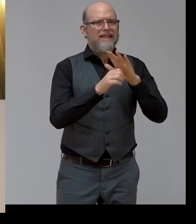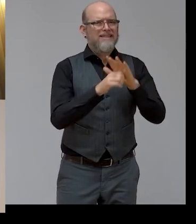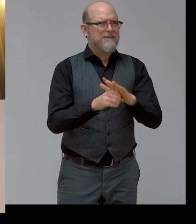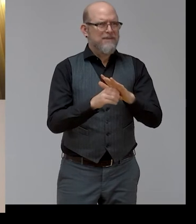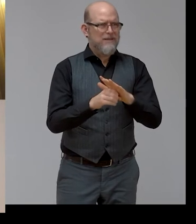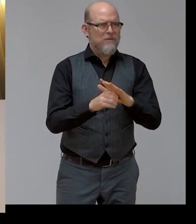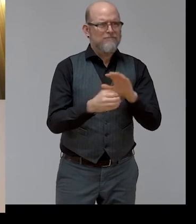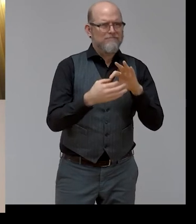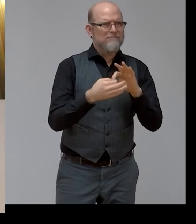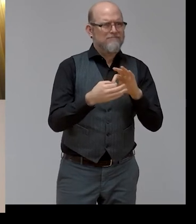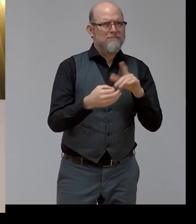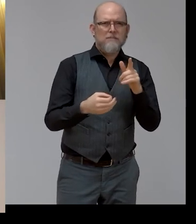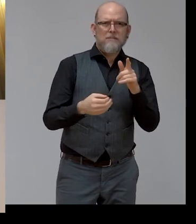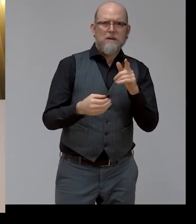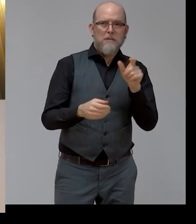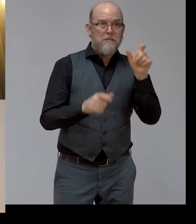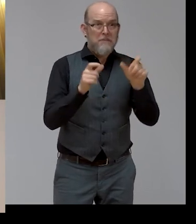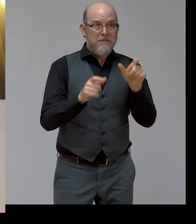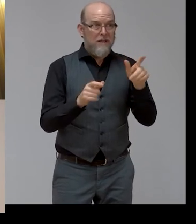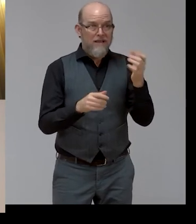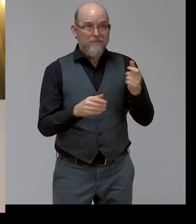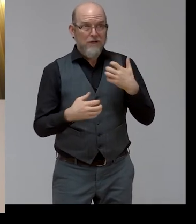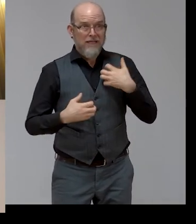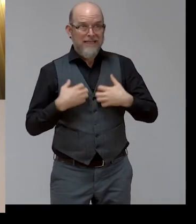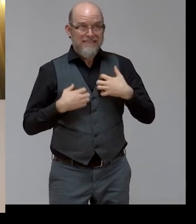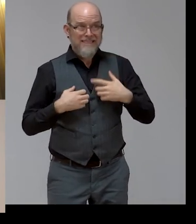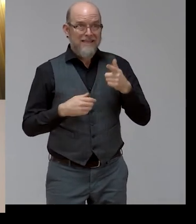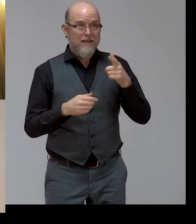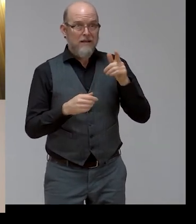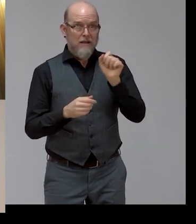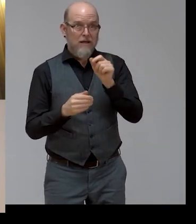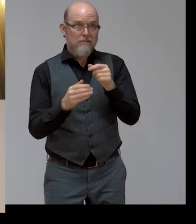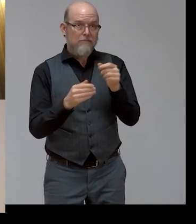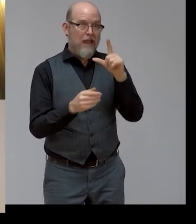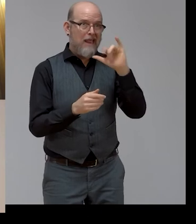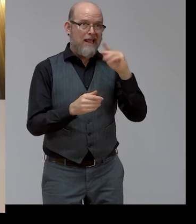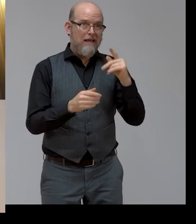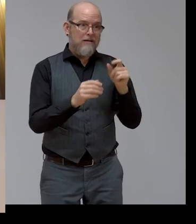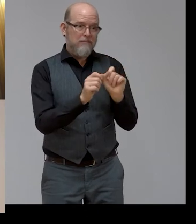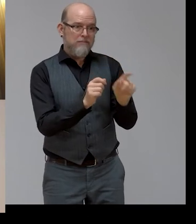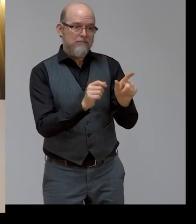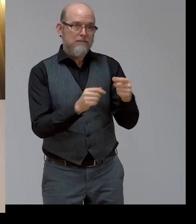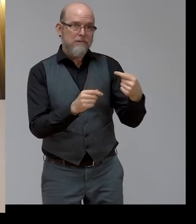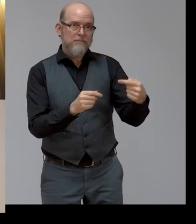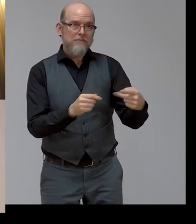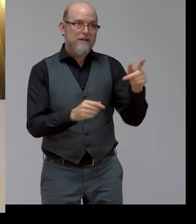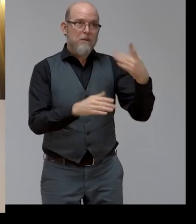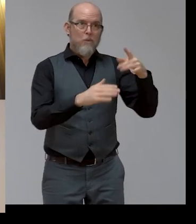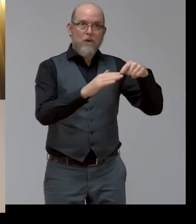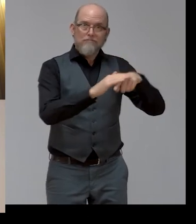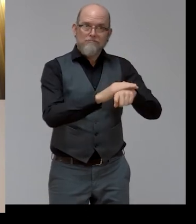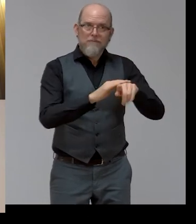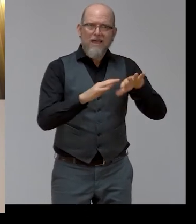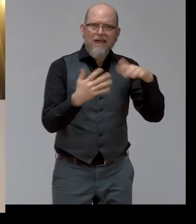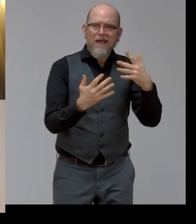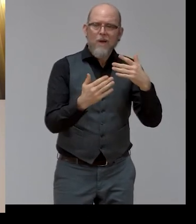some very interesting links there if you would like to know more on how these things work in